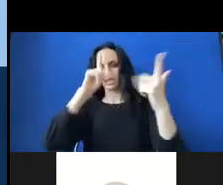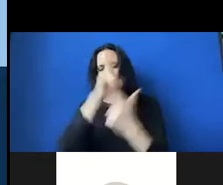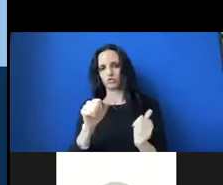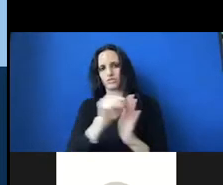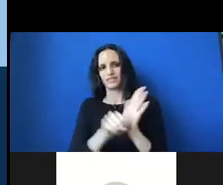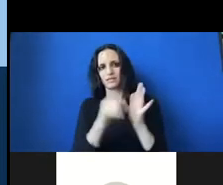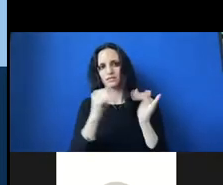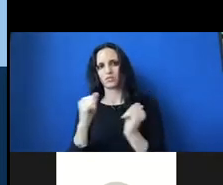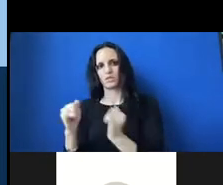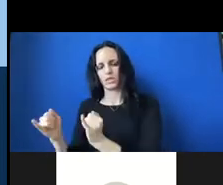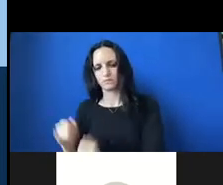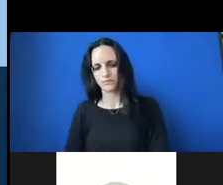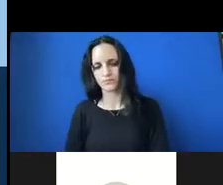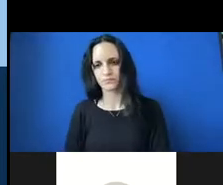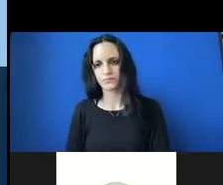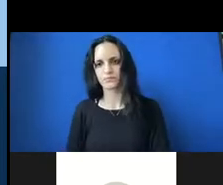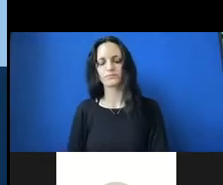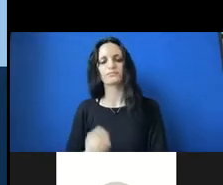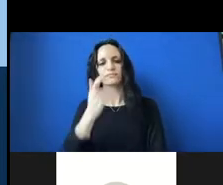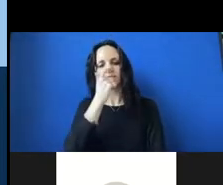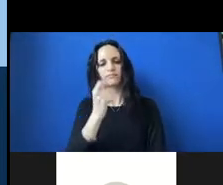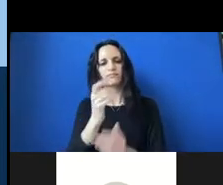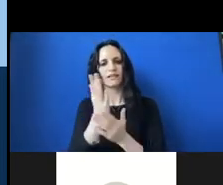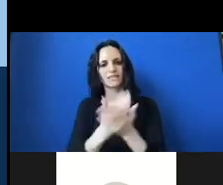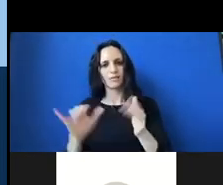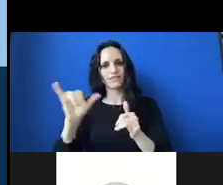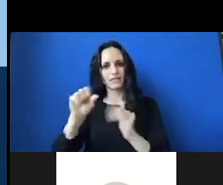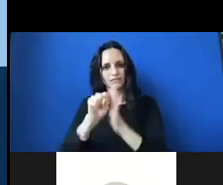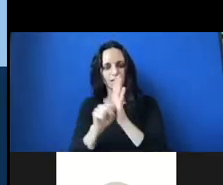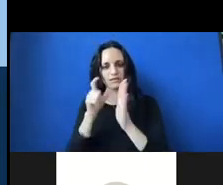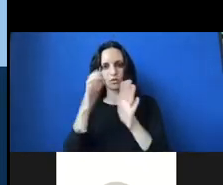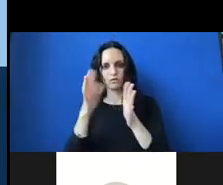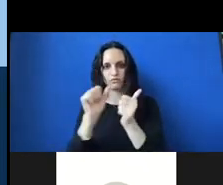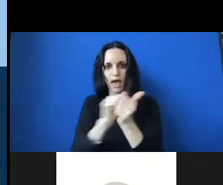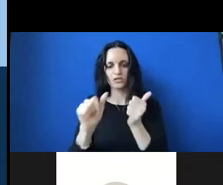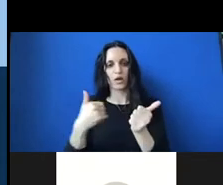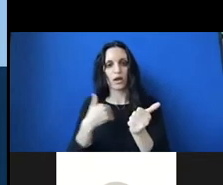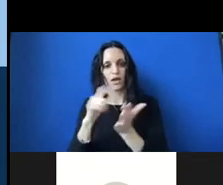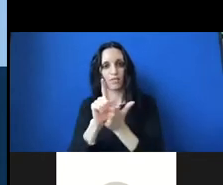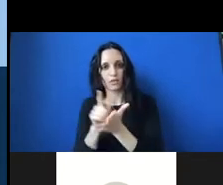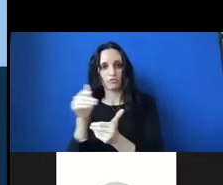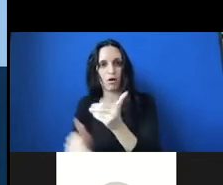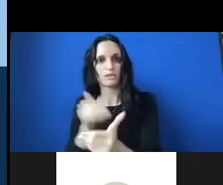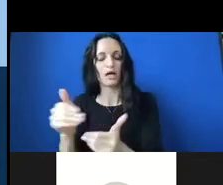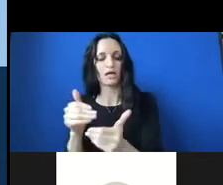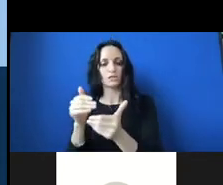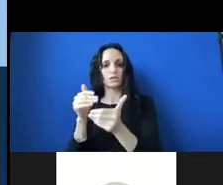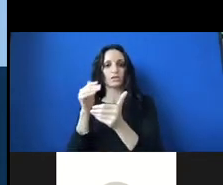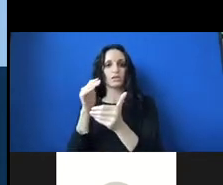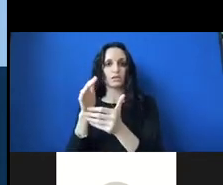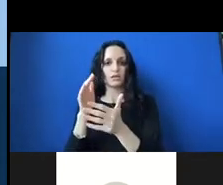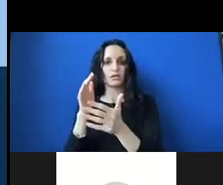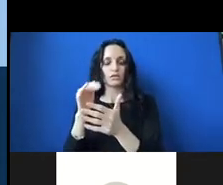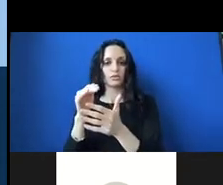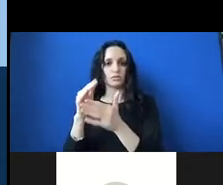interestingly, some of the same states that have passed or have laws in the works to suppress voter legislation are the same